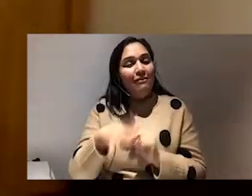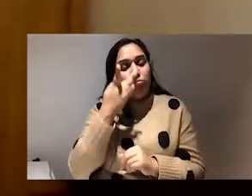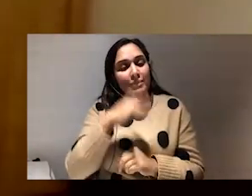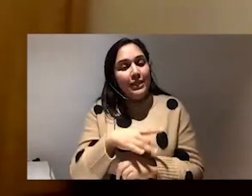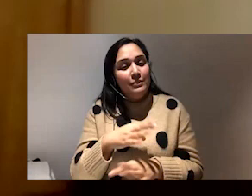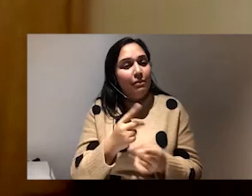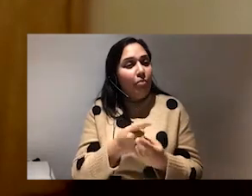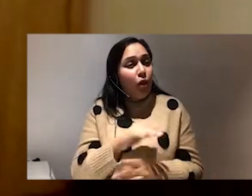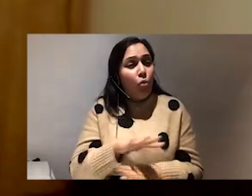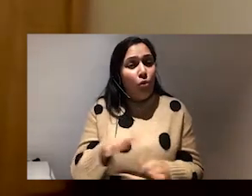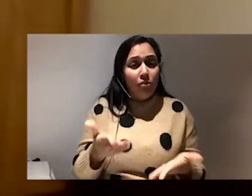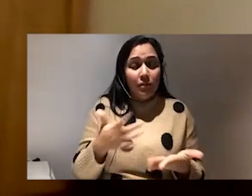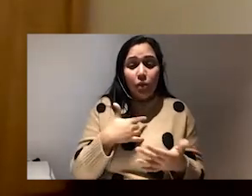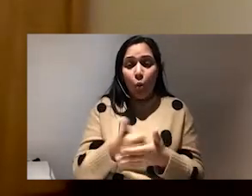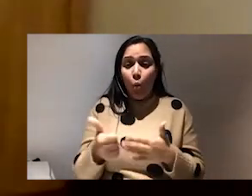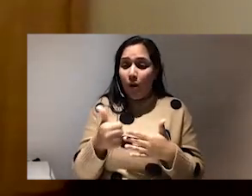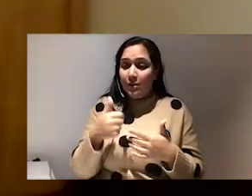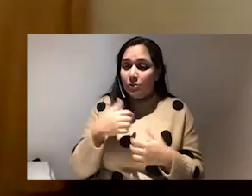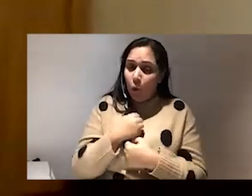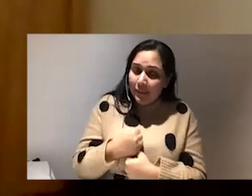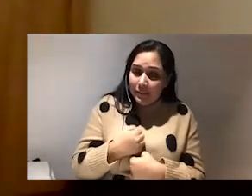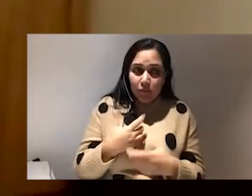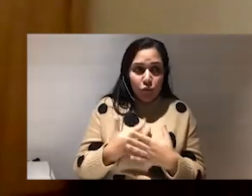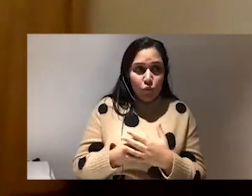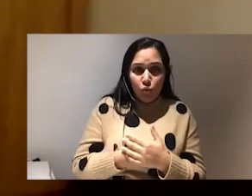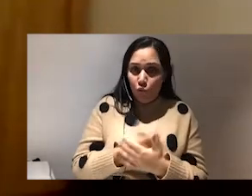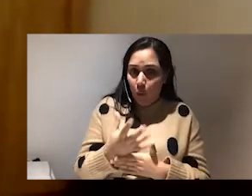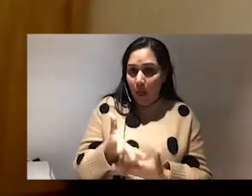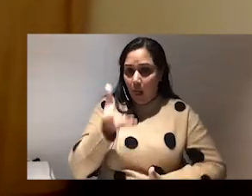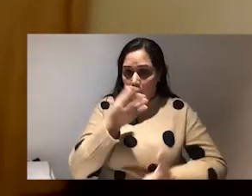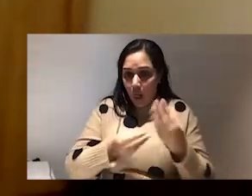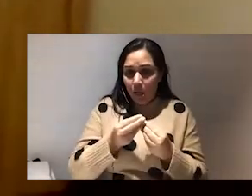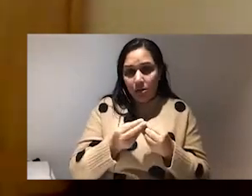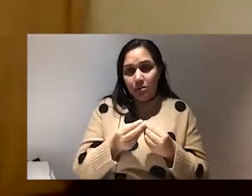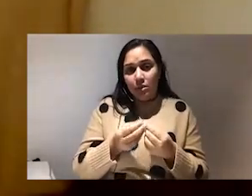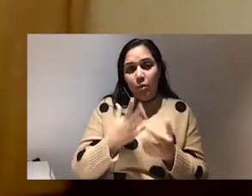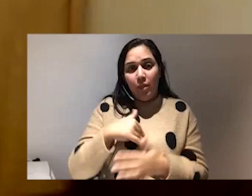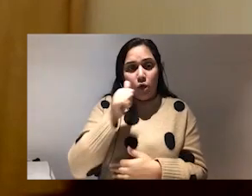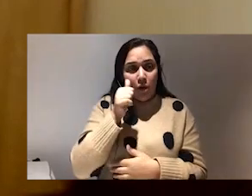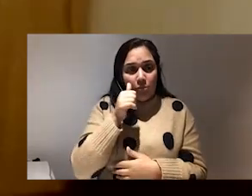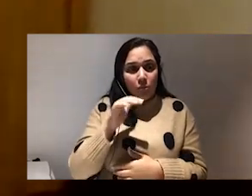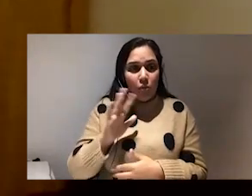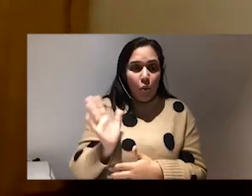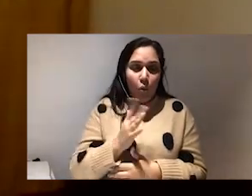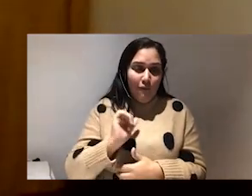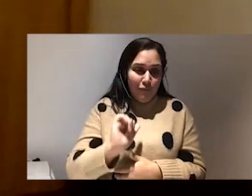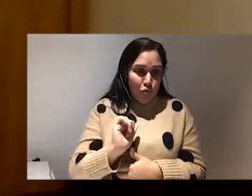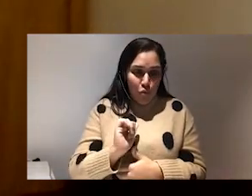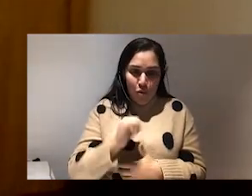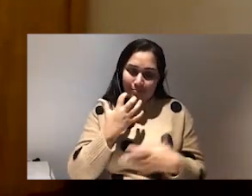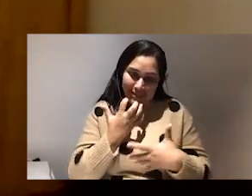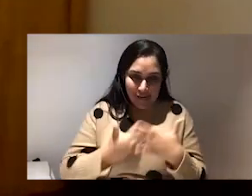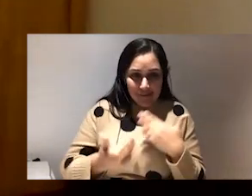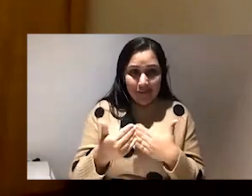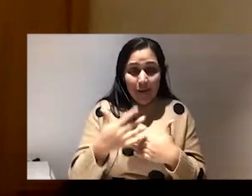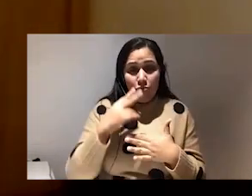you're always committed to learning and growing and doing that openly with acknowledgement of all of your flaws. And I've been looking forward to this event for so long, because I wanted